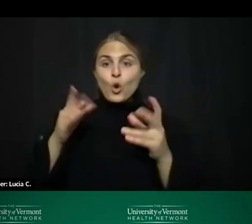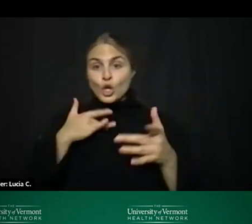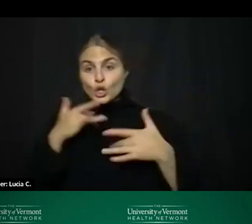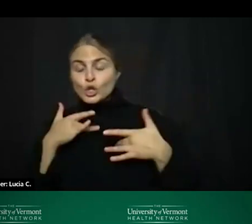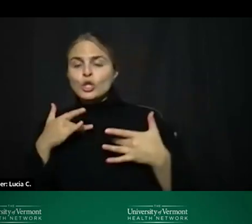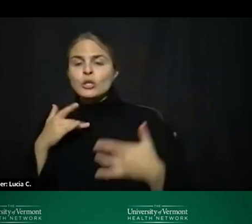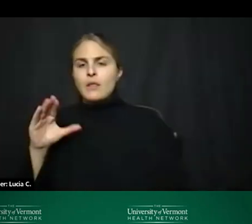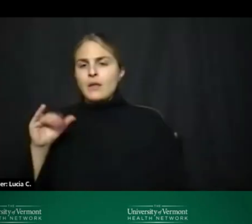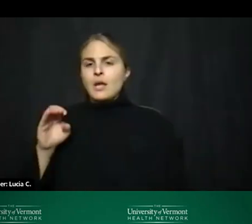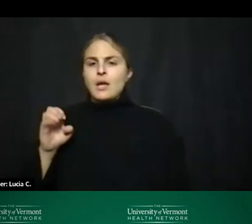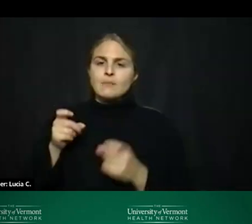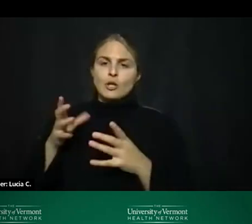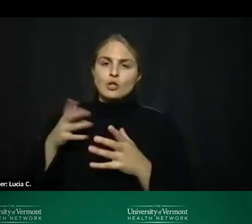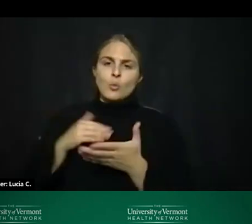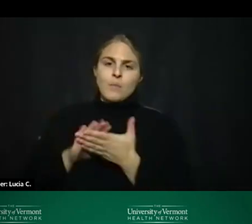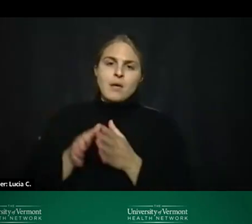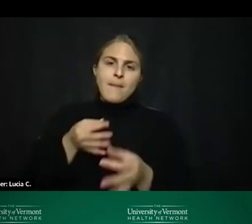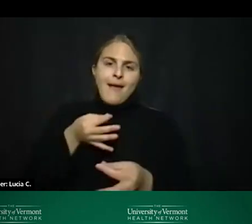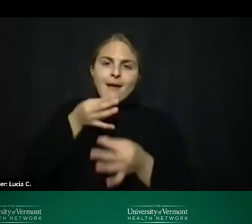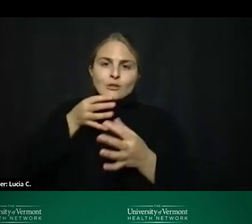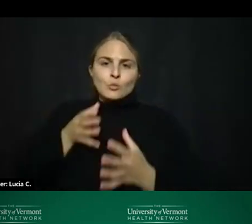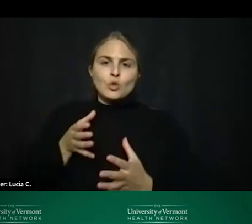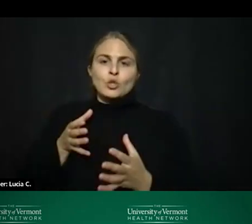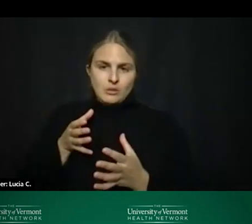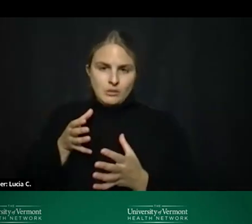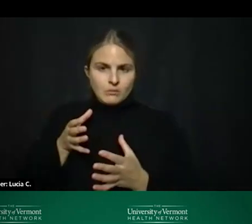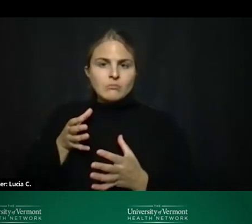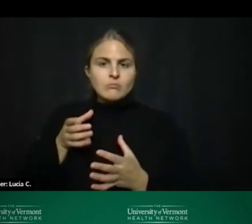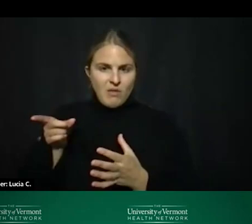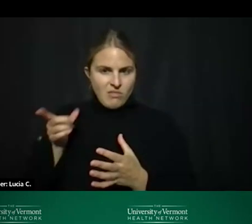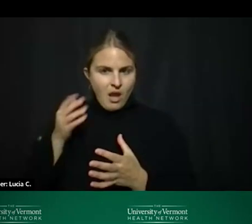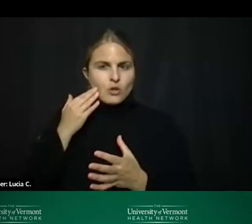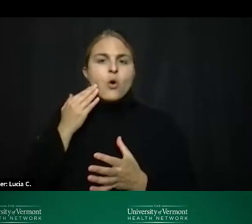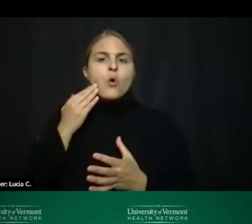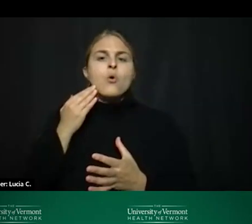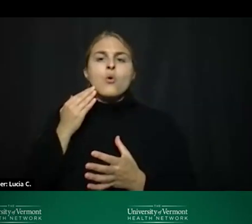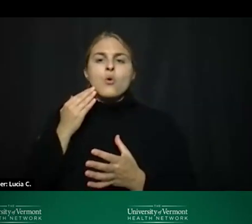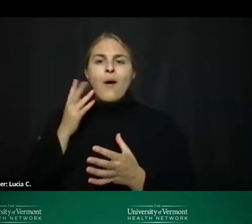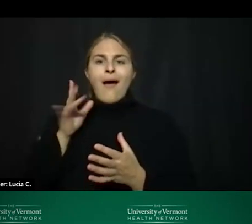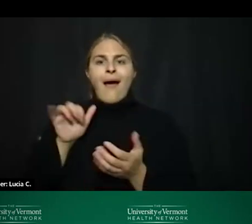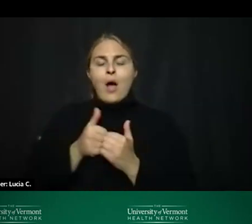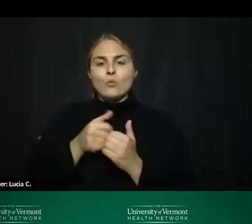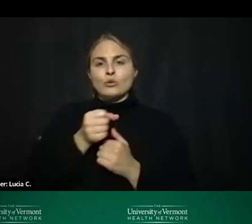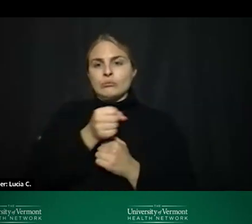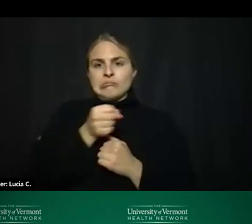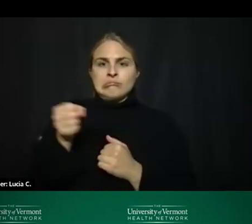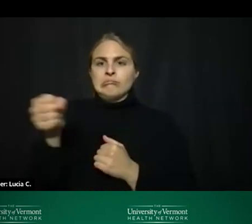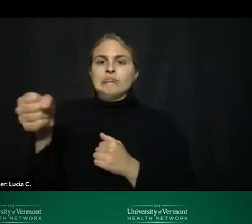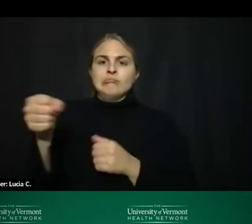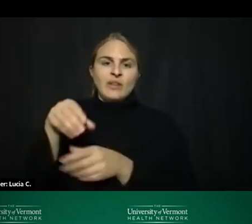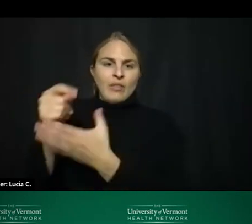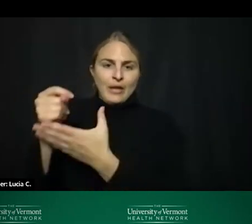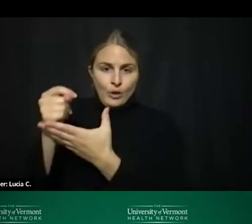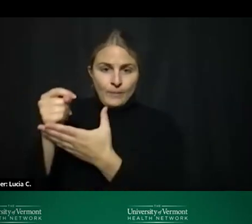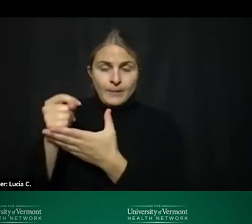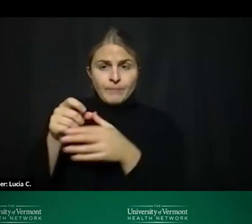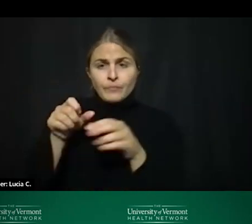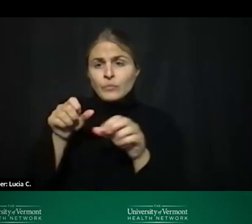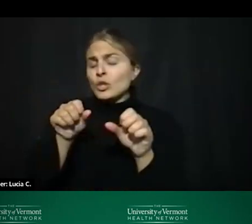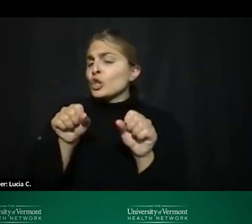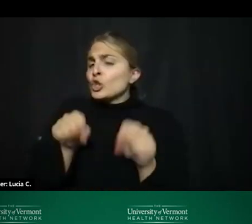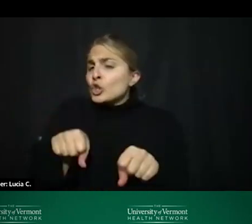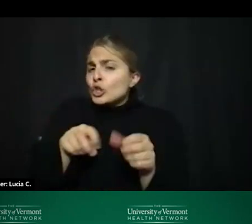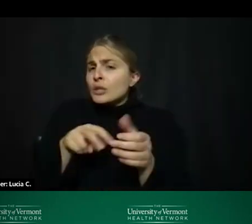become experts in our local system and we'll know where or how to get someone in it may mean that there's a wait